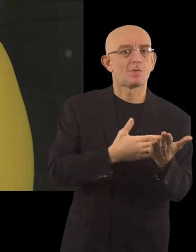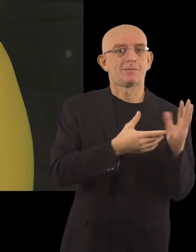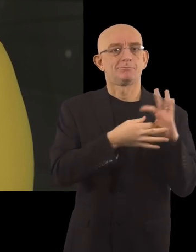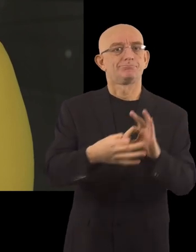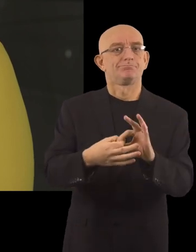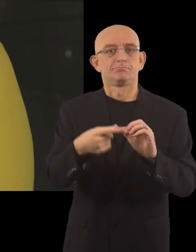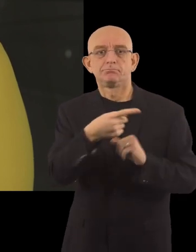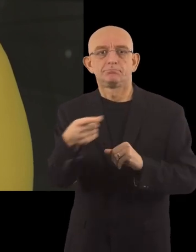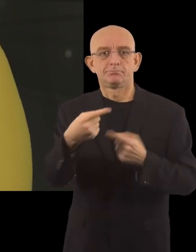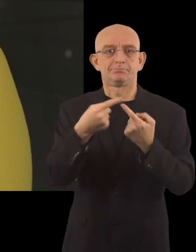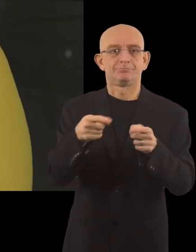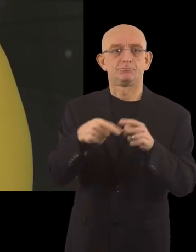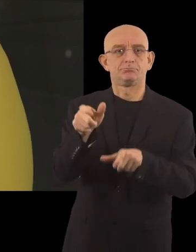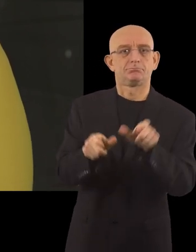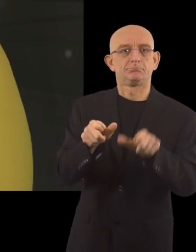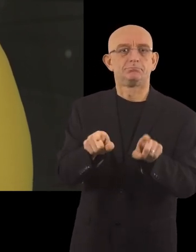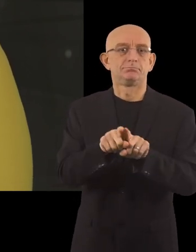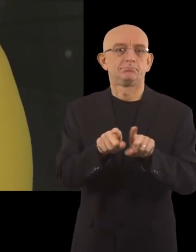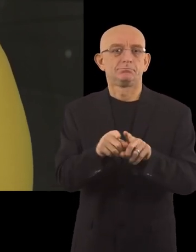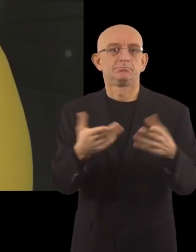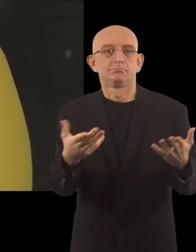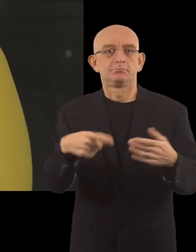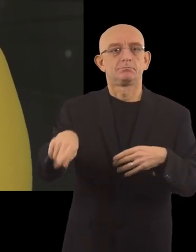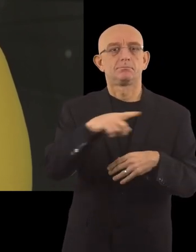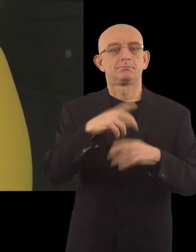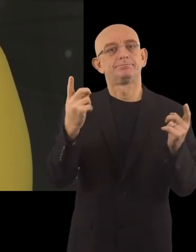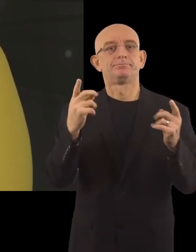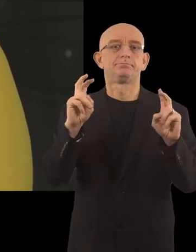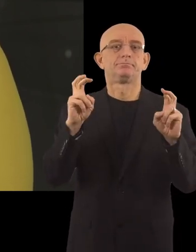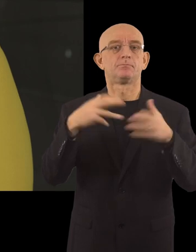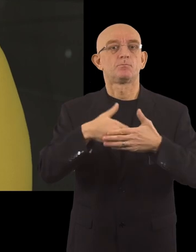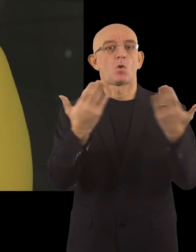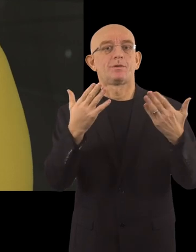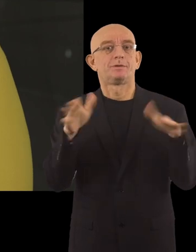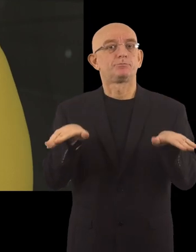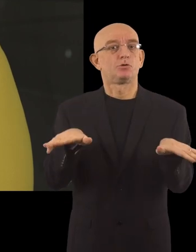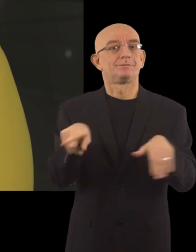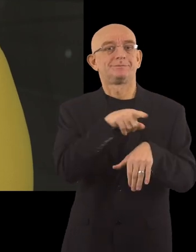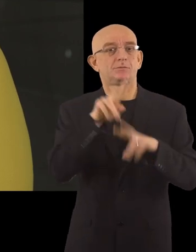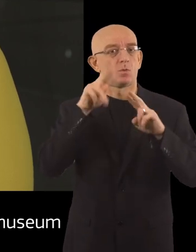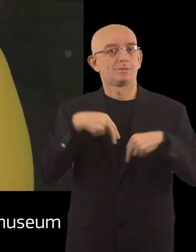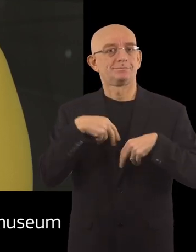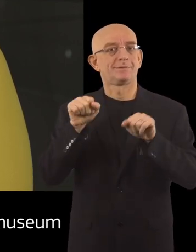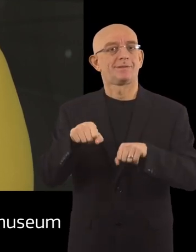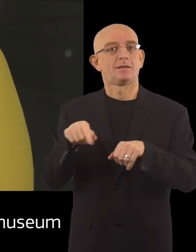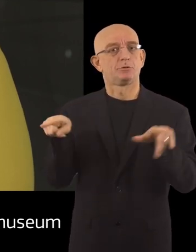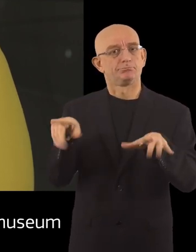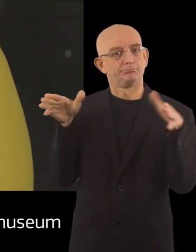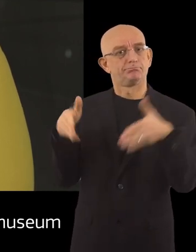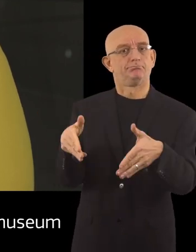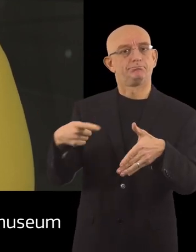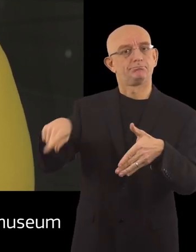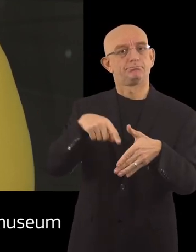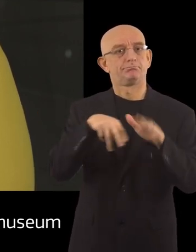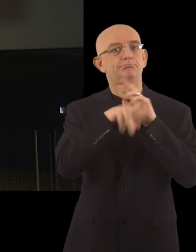programs such as the morning birds program for people with autism, where only these people have access to the museum and their sensory stimuli are limited.